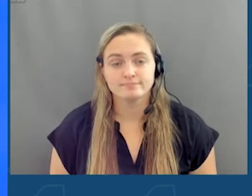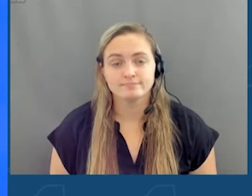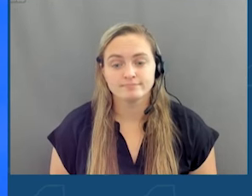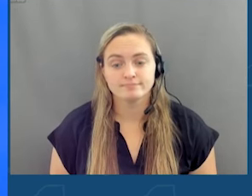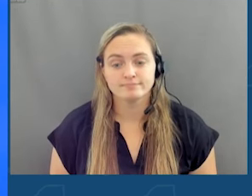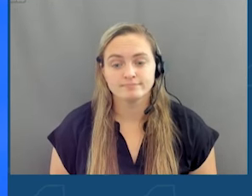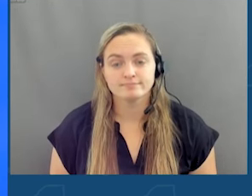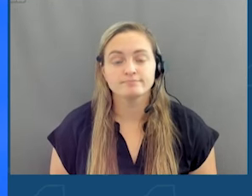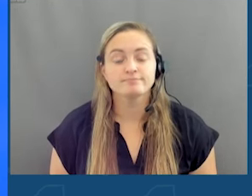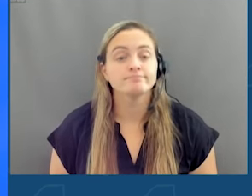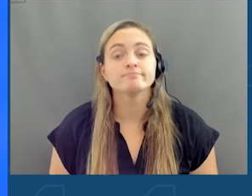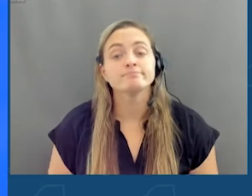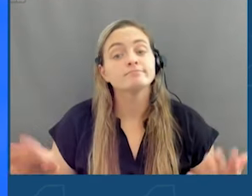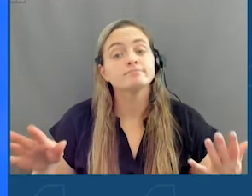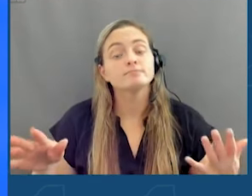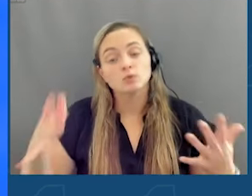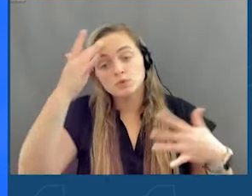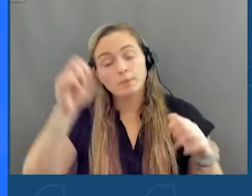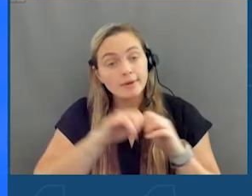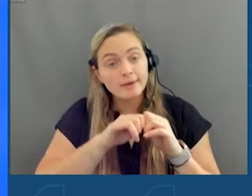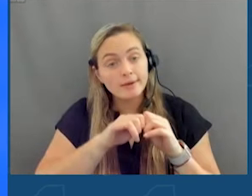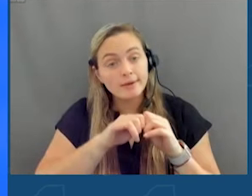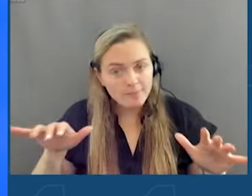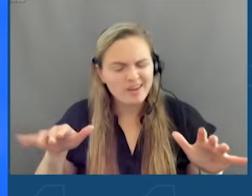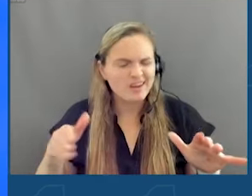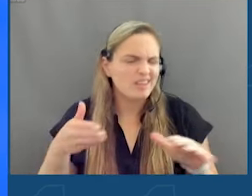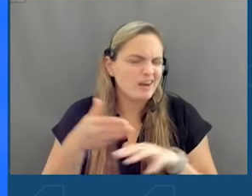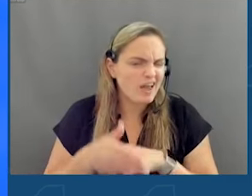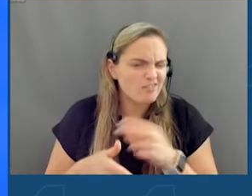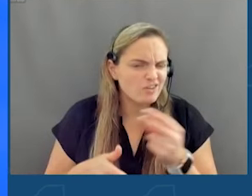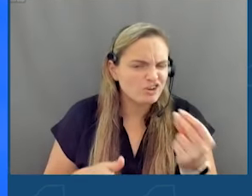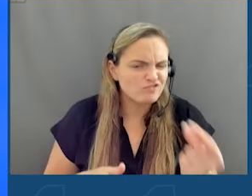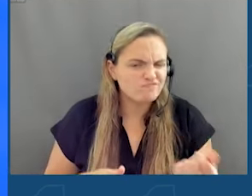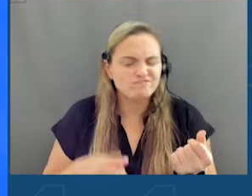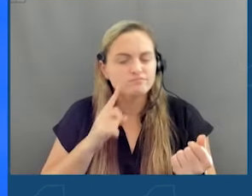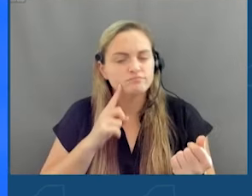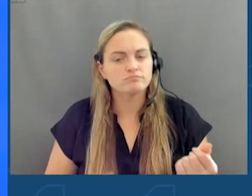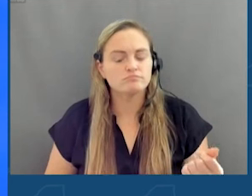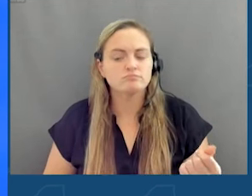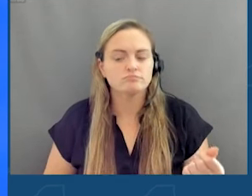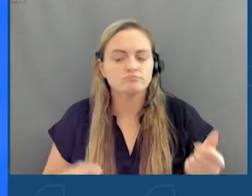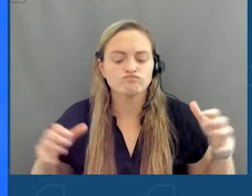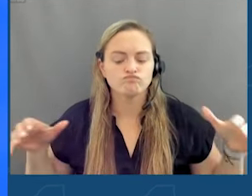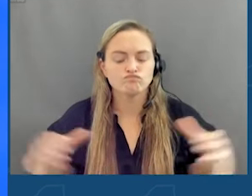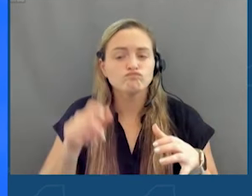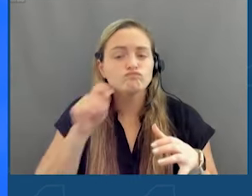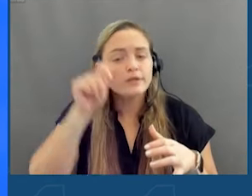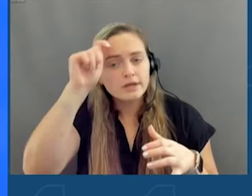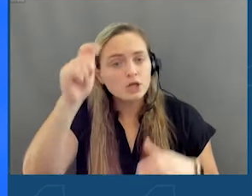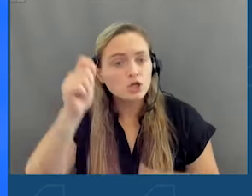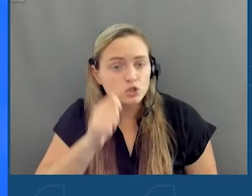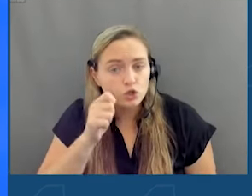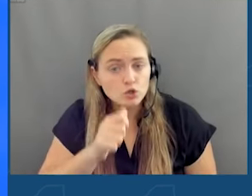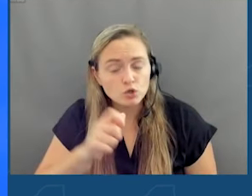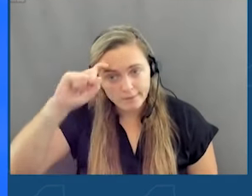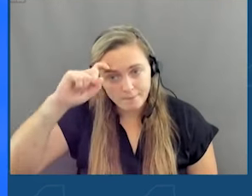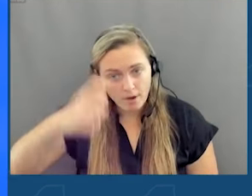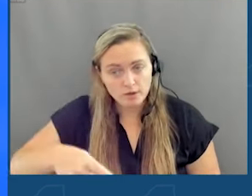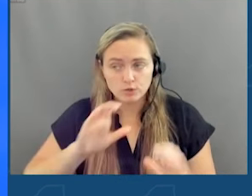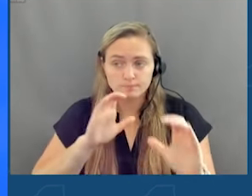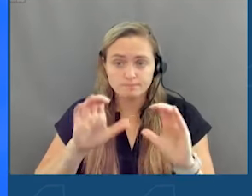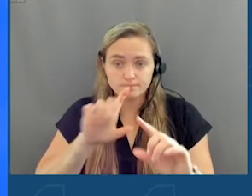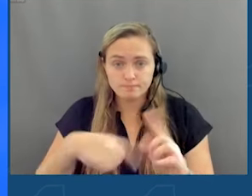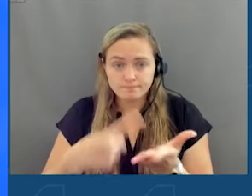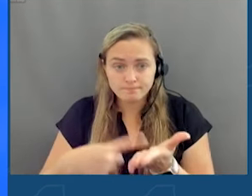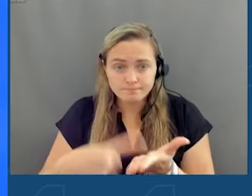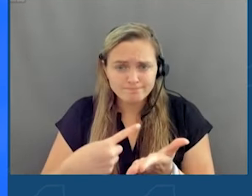During the pandemic and shortly thereafter, I gathered a group of teenage girls in the Bronx to have a conversation about what